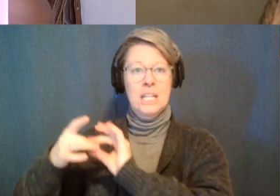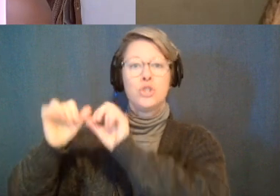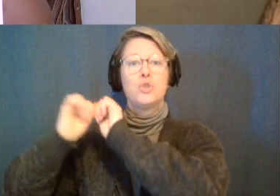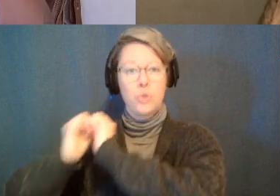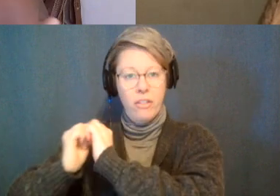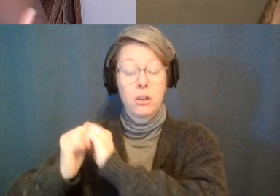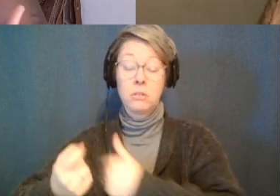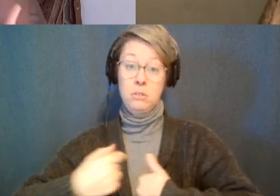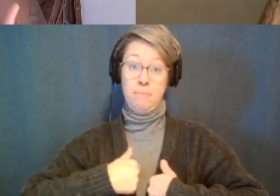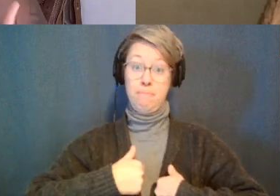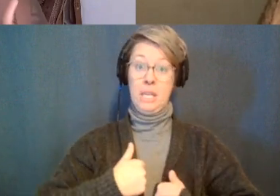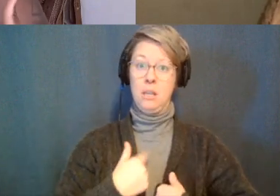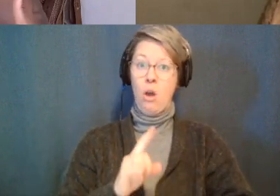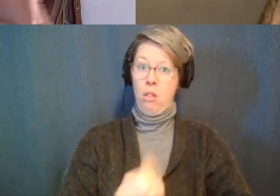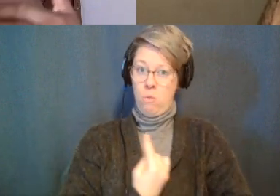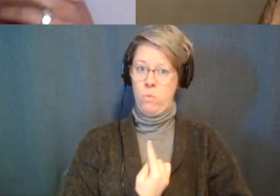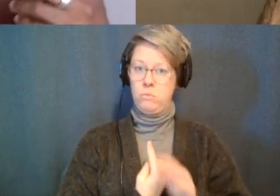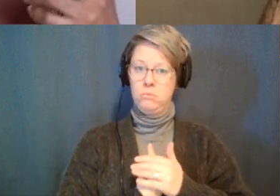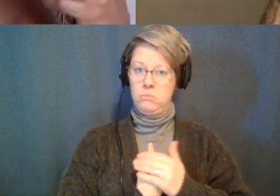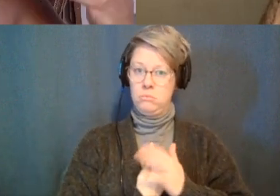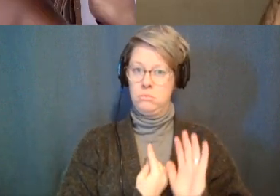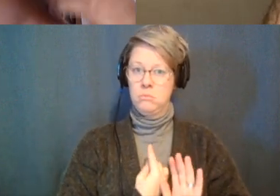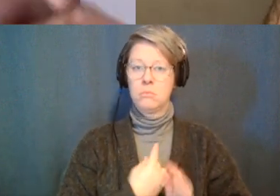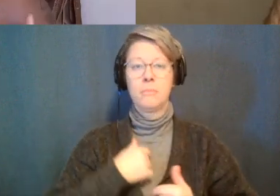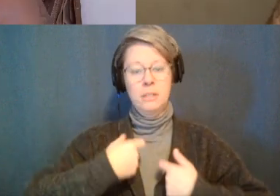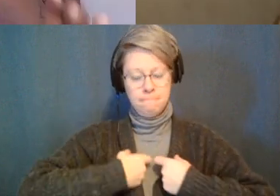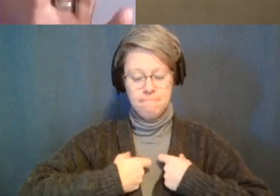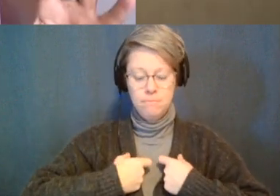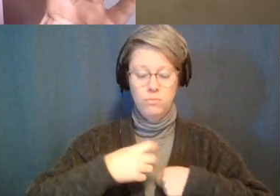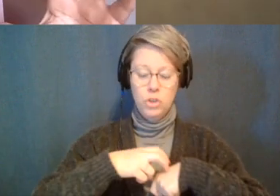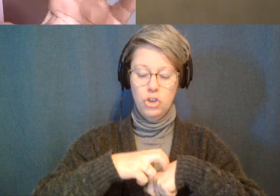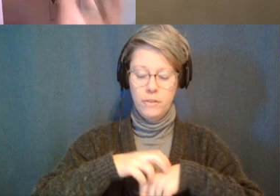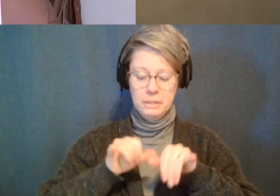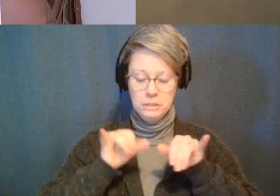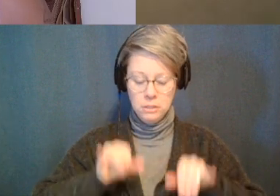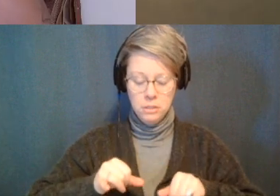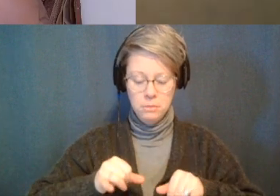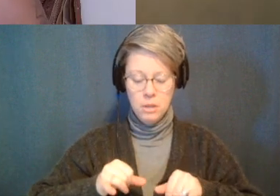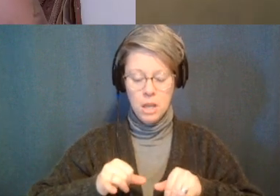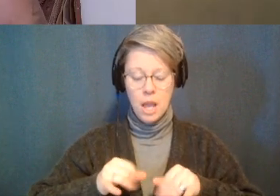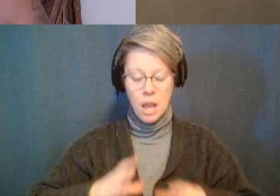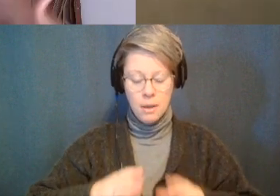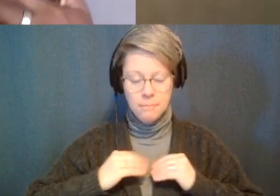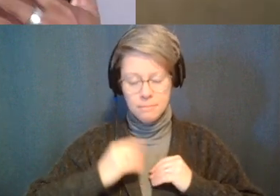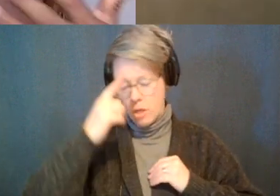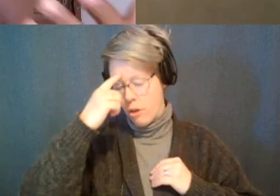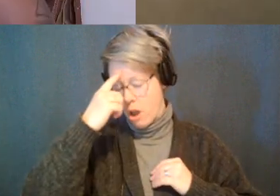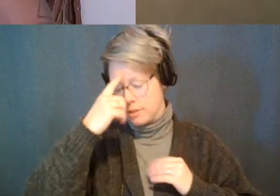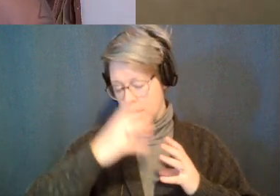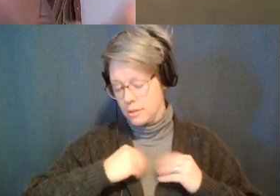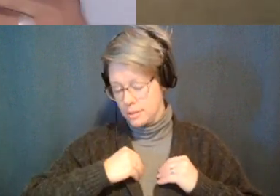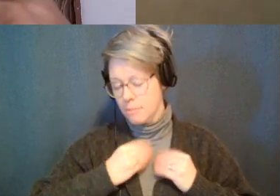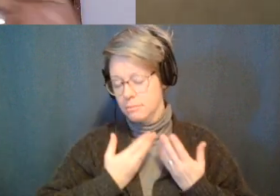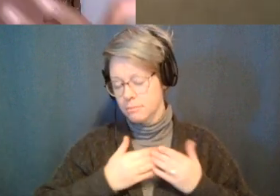not coupled it's um it's all about just regulating my nervous system and being at peace with my thoughts and when these things